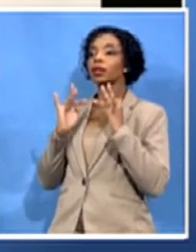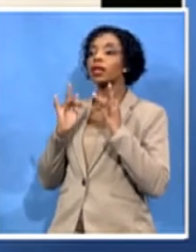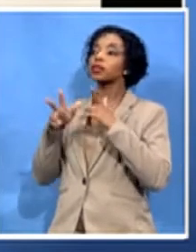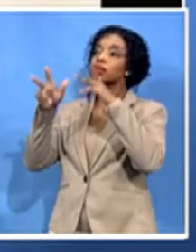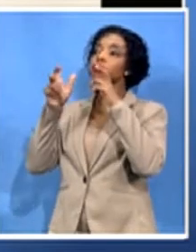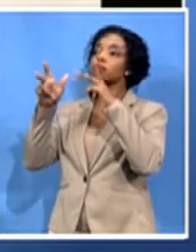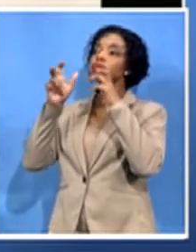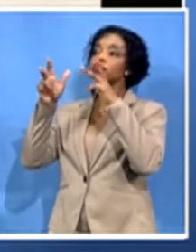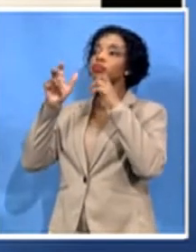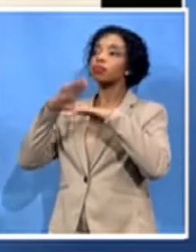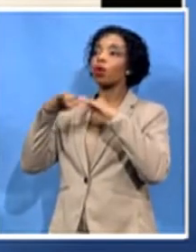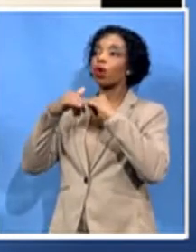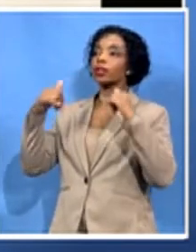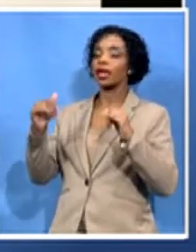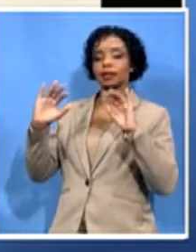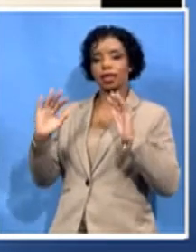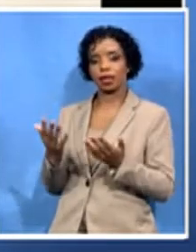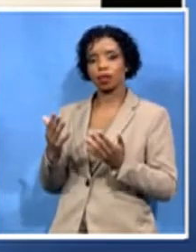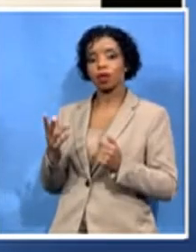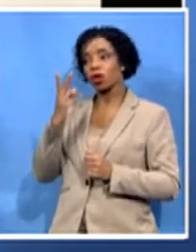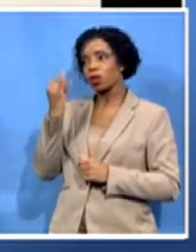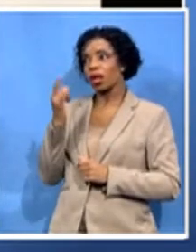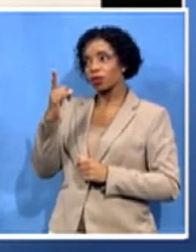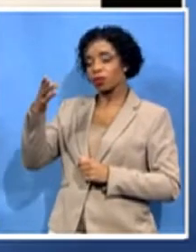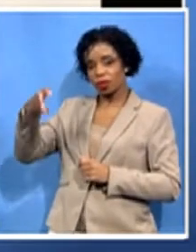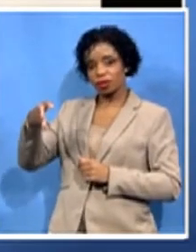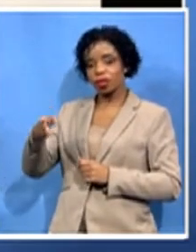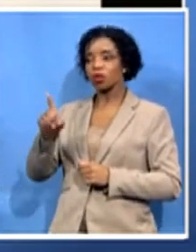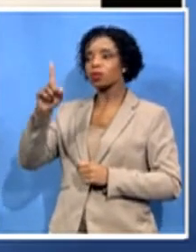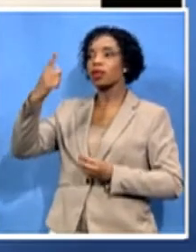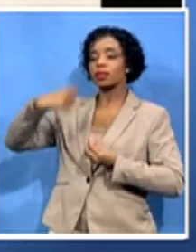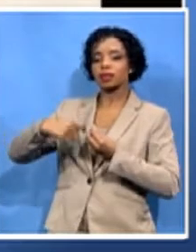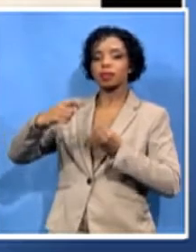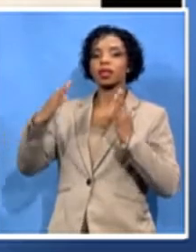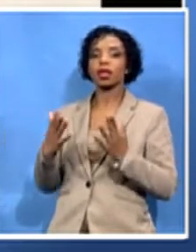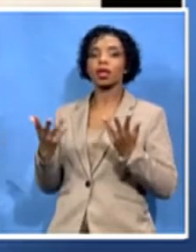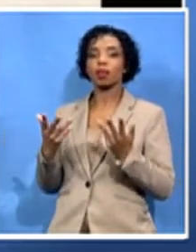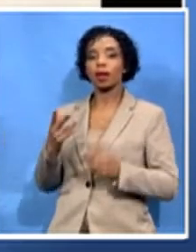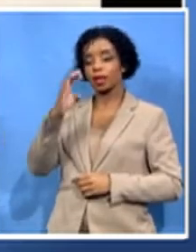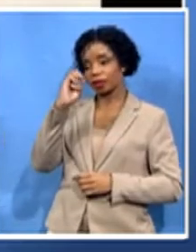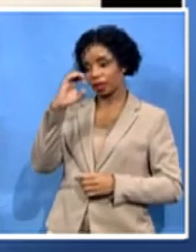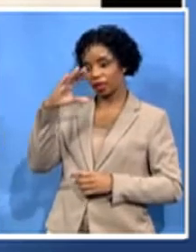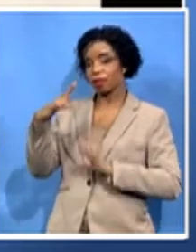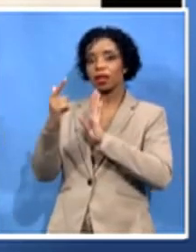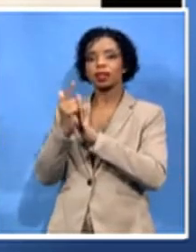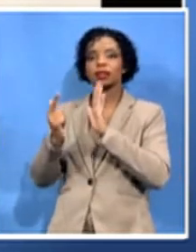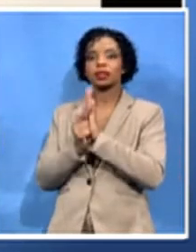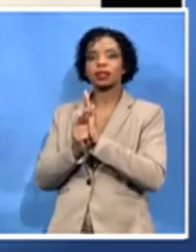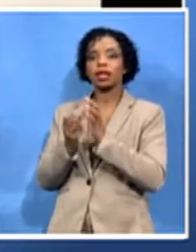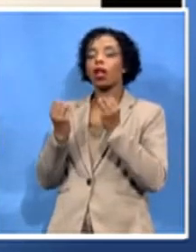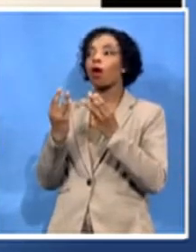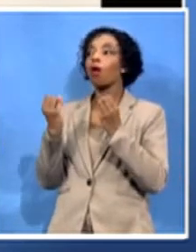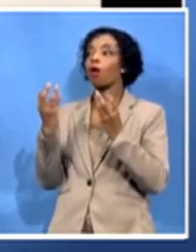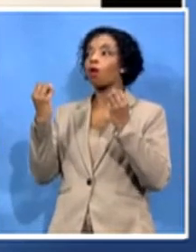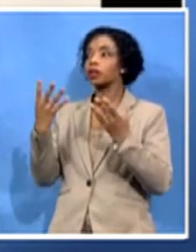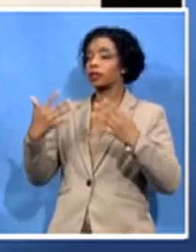we have you here, you're the speaker in the Eastern Cape legislature and a lot has been said about what has the machinations